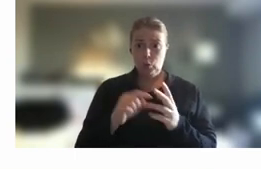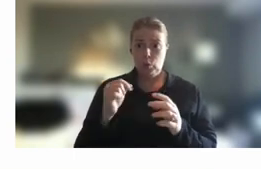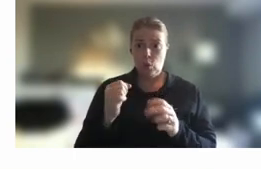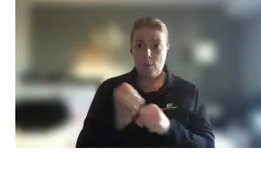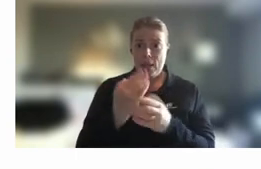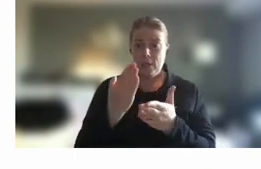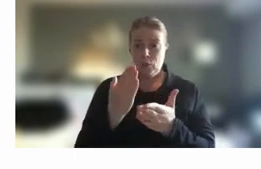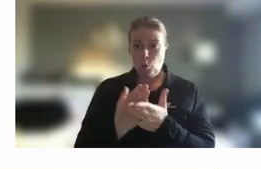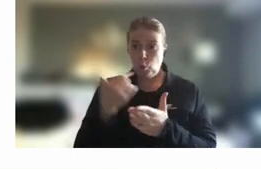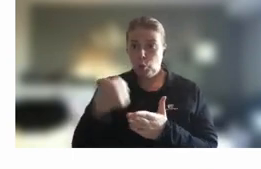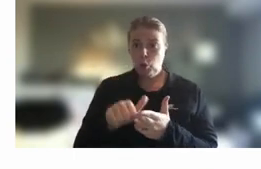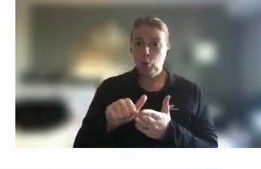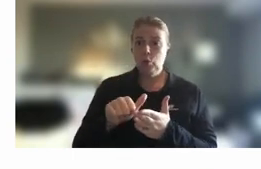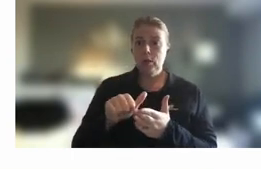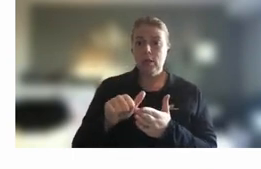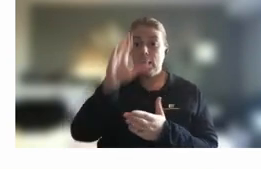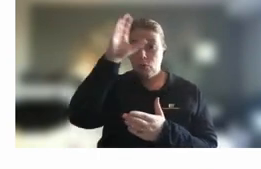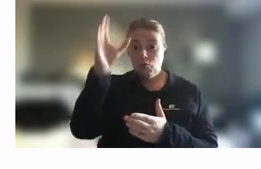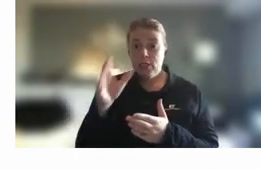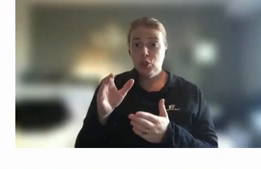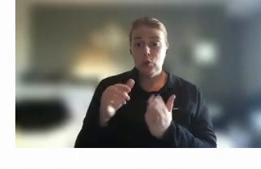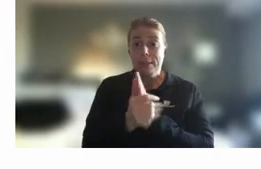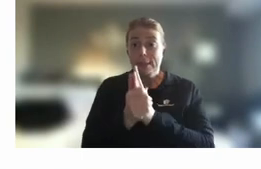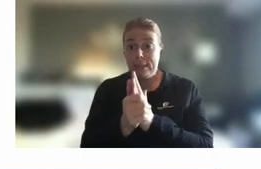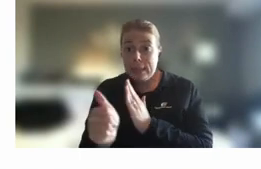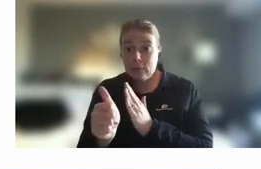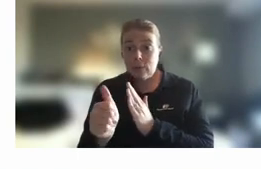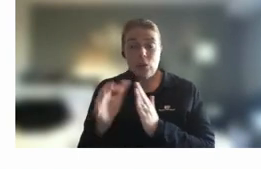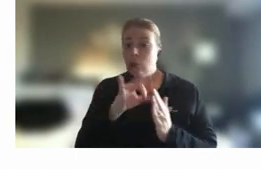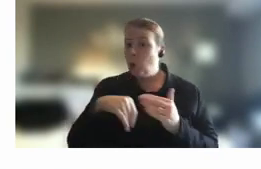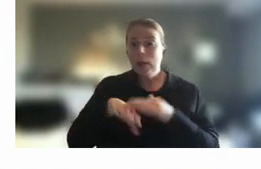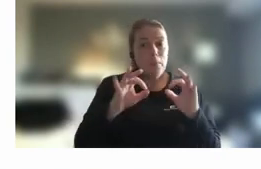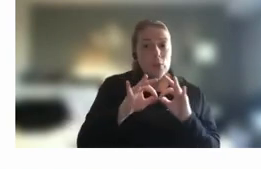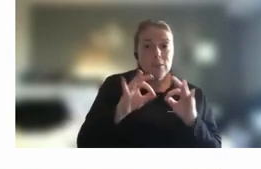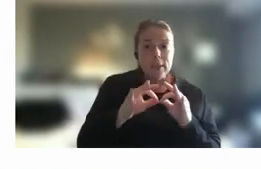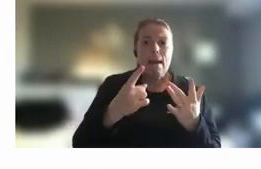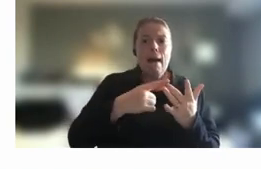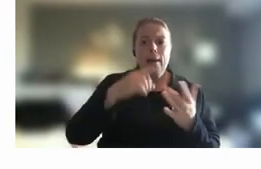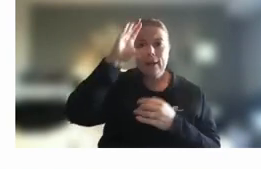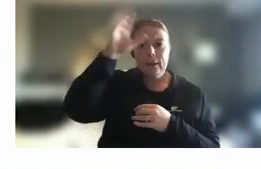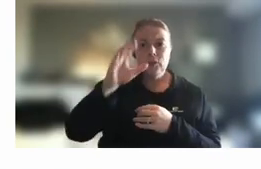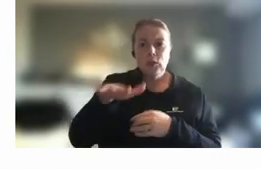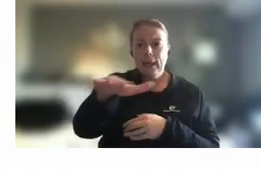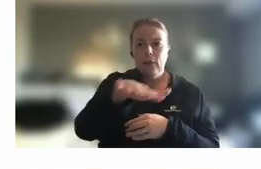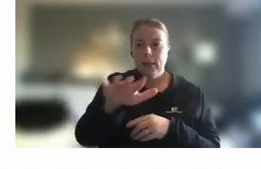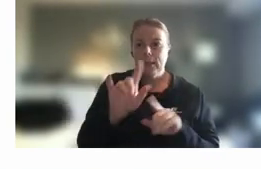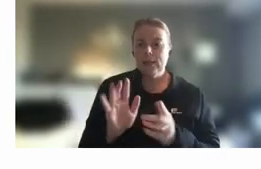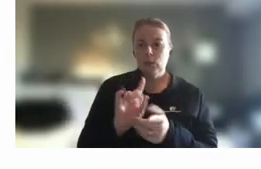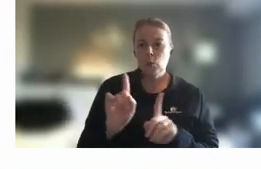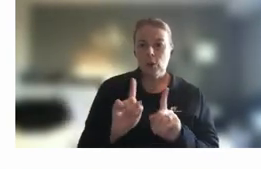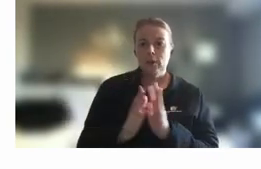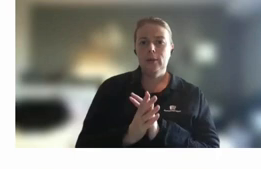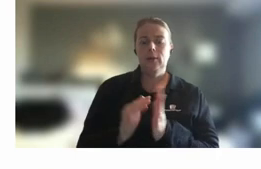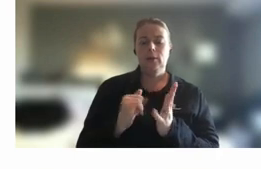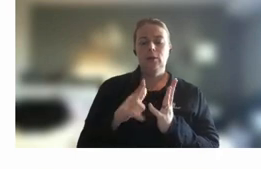Brisbane and major urban areas thanks AJ um happy to to